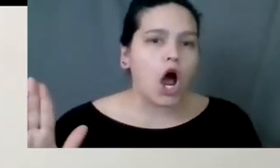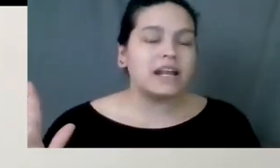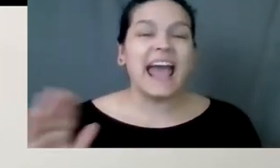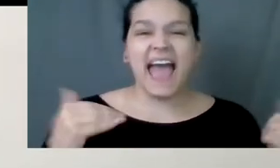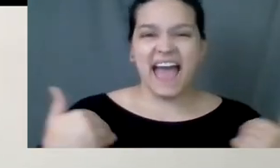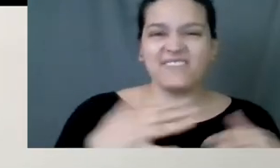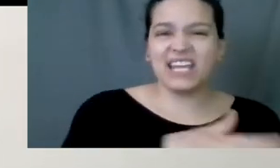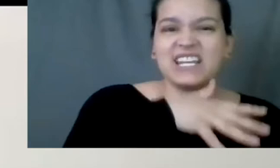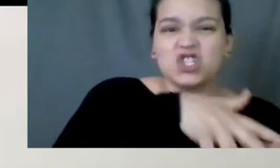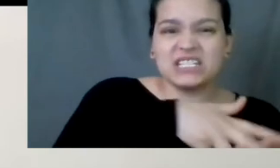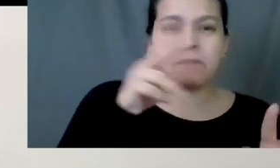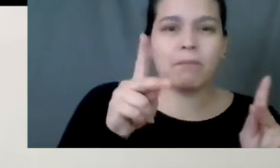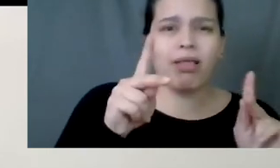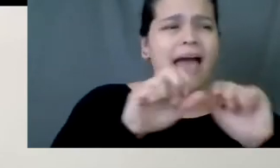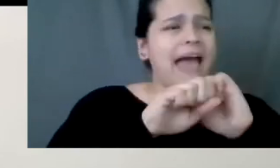people everywhere.